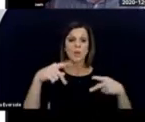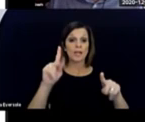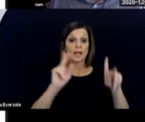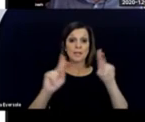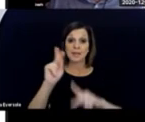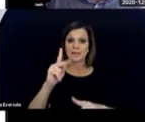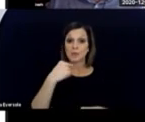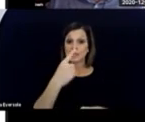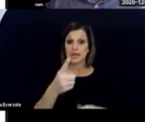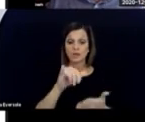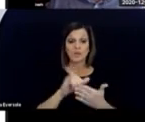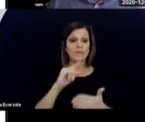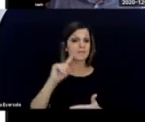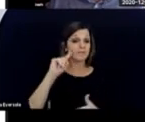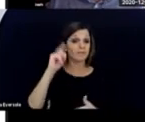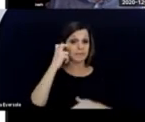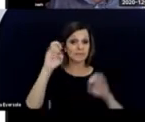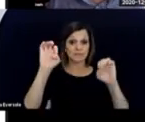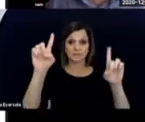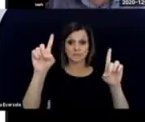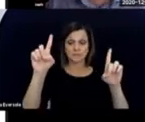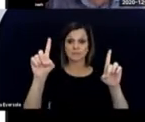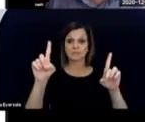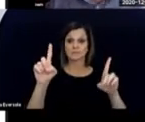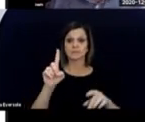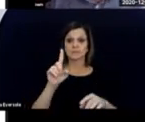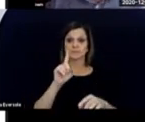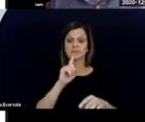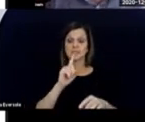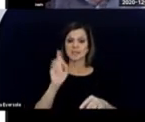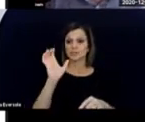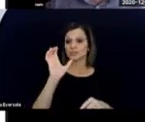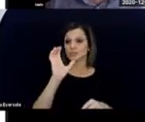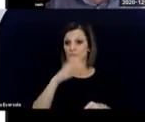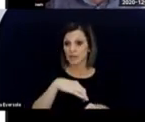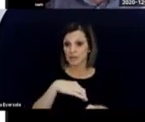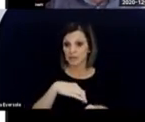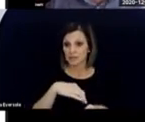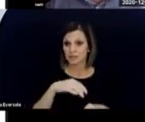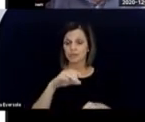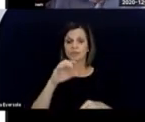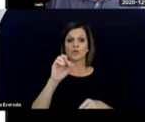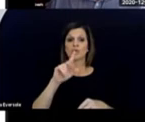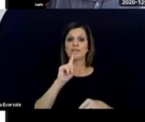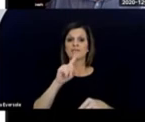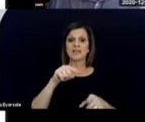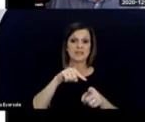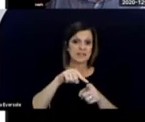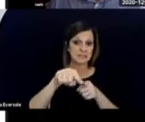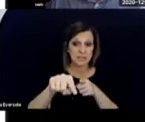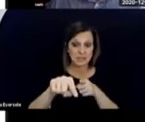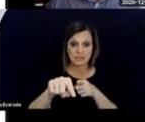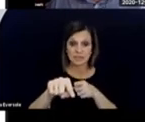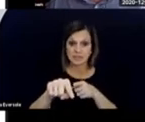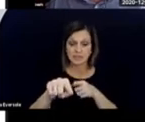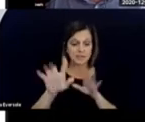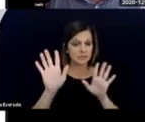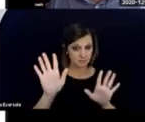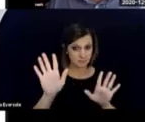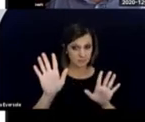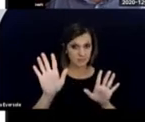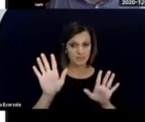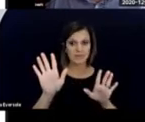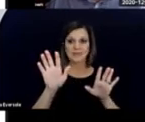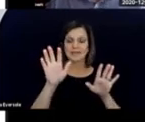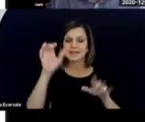education is strange or very specialized. It's just common